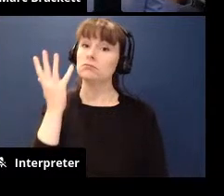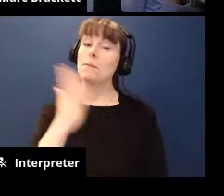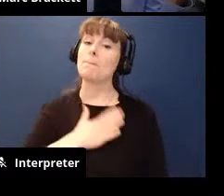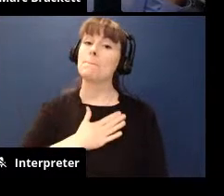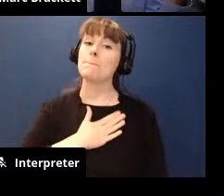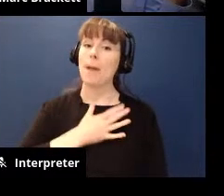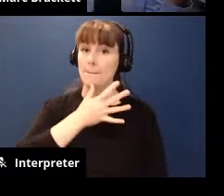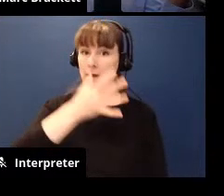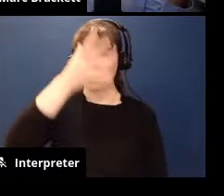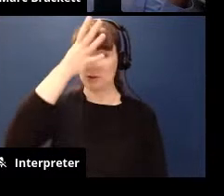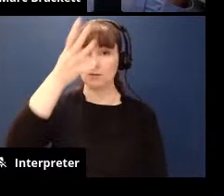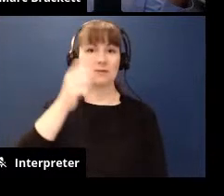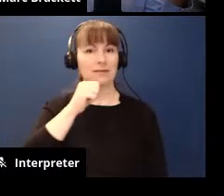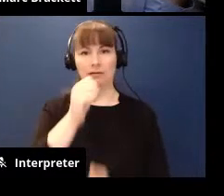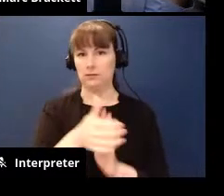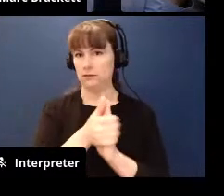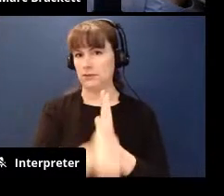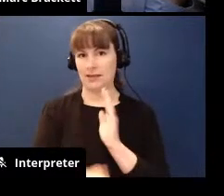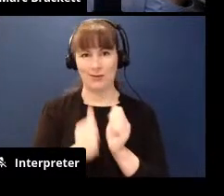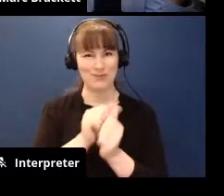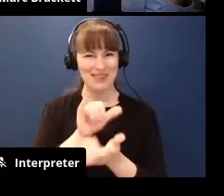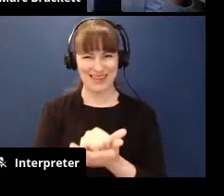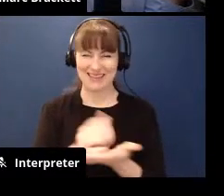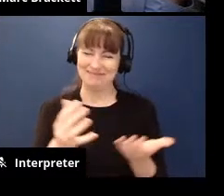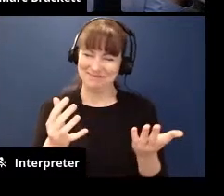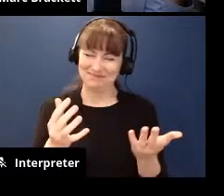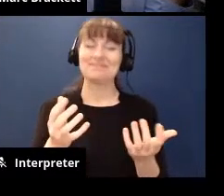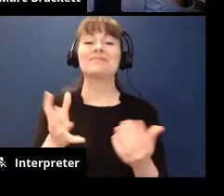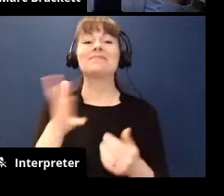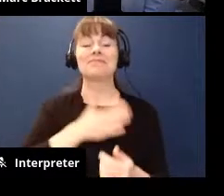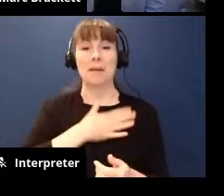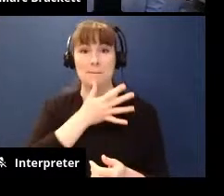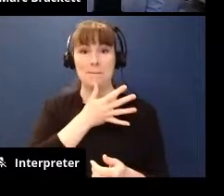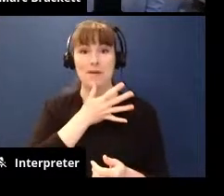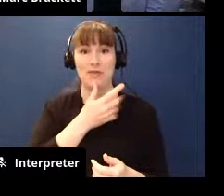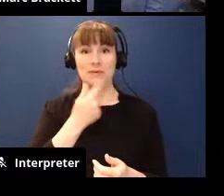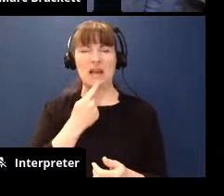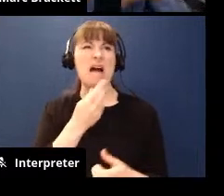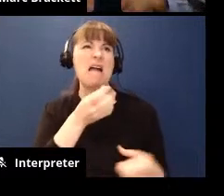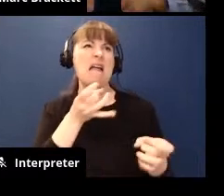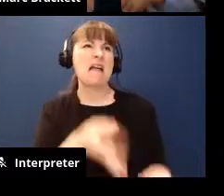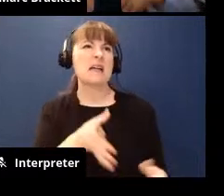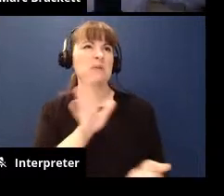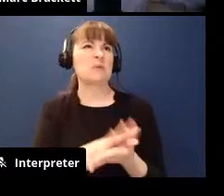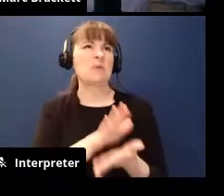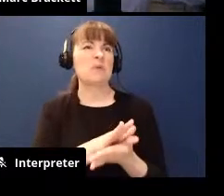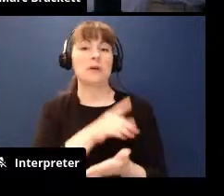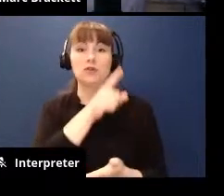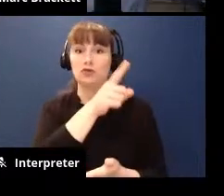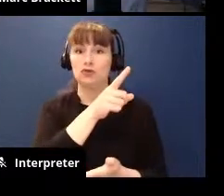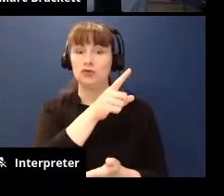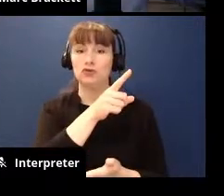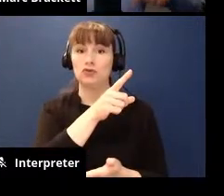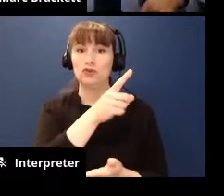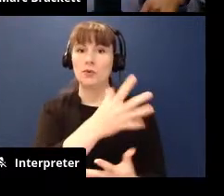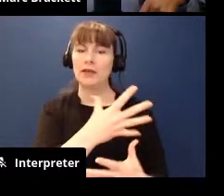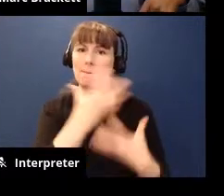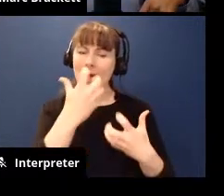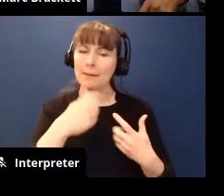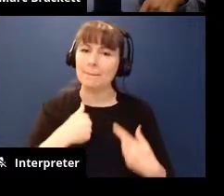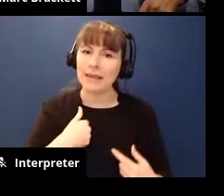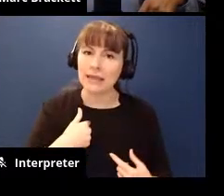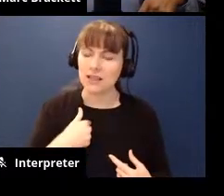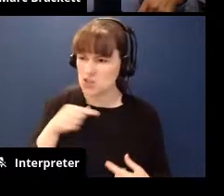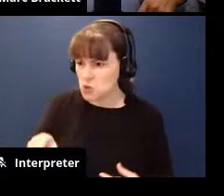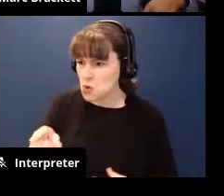parents were not very skilled in this area so my mother when i would say i hate school she would get angry at me for hating school